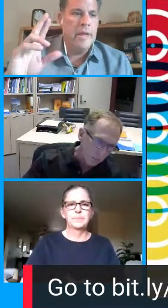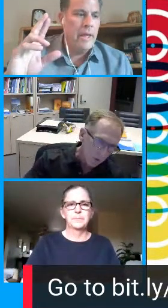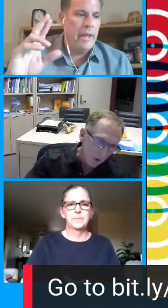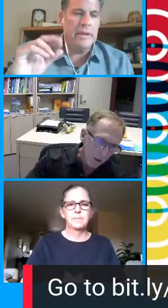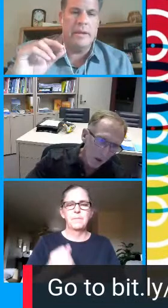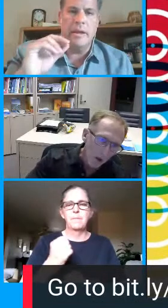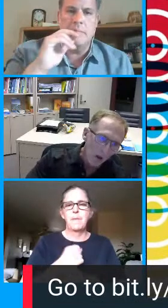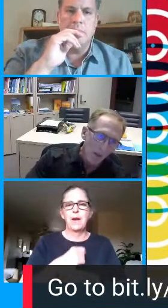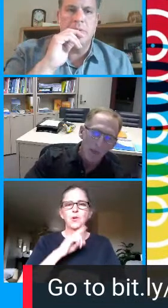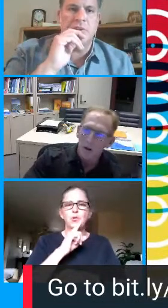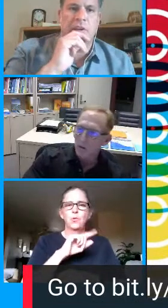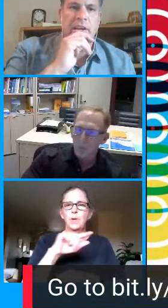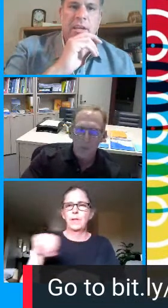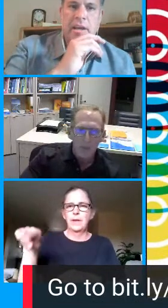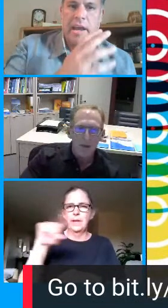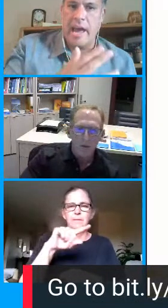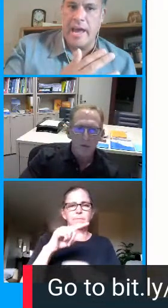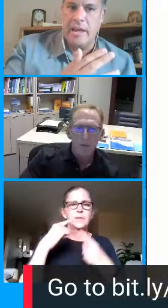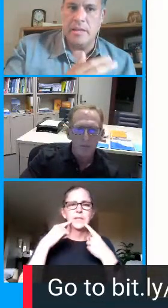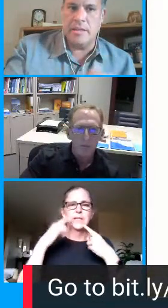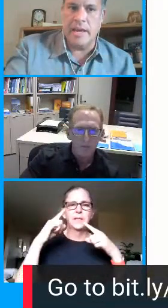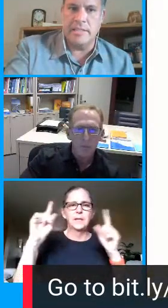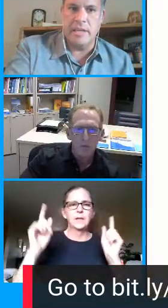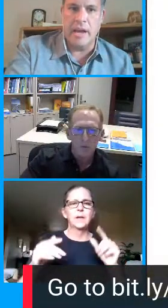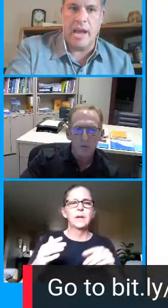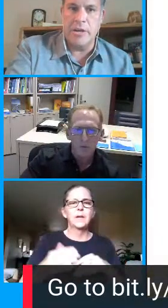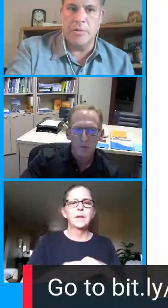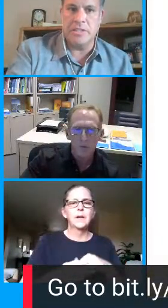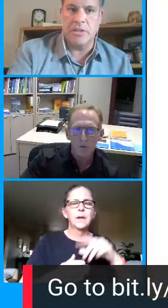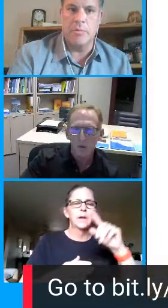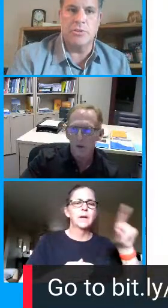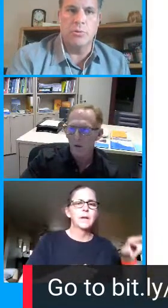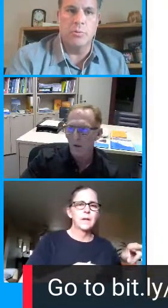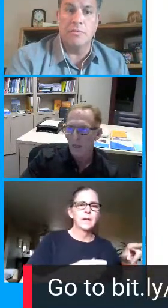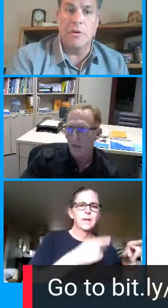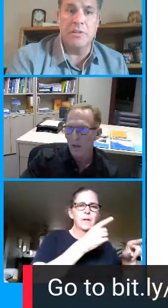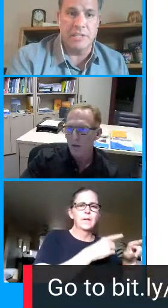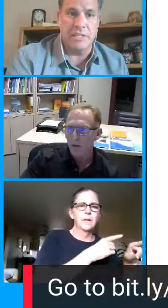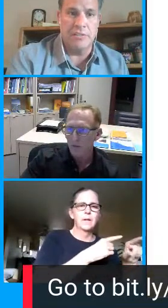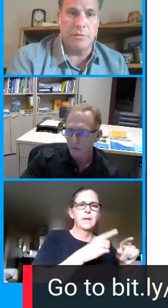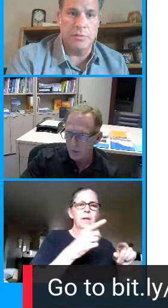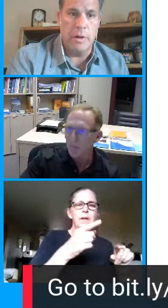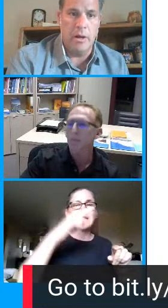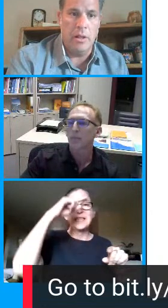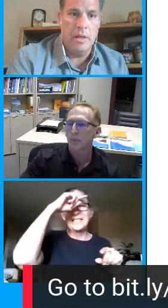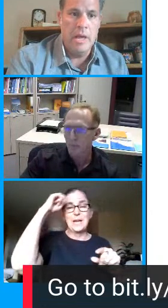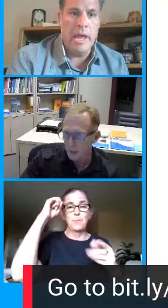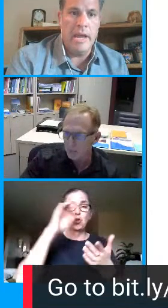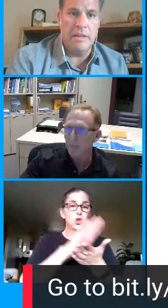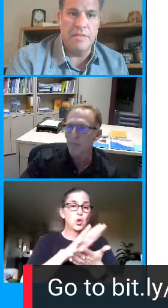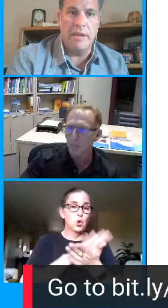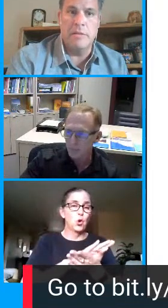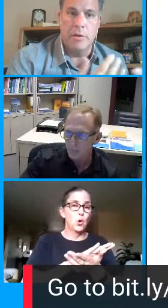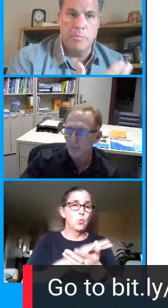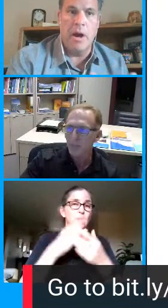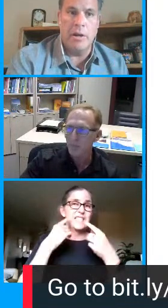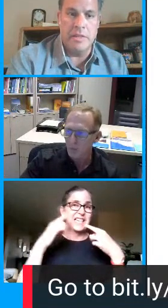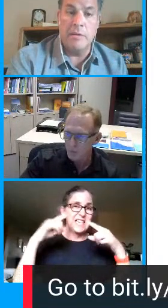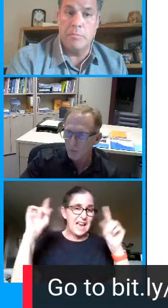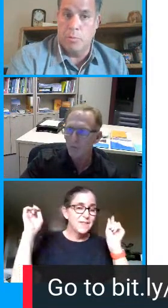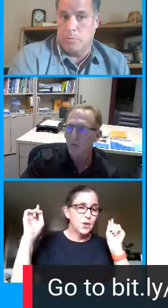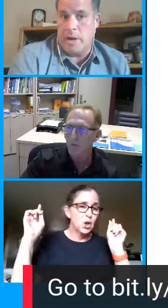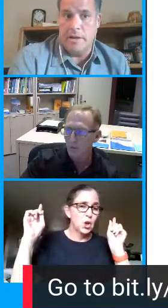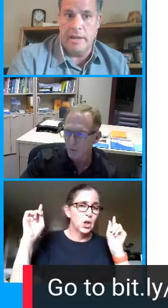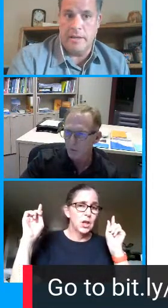and mr kent can i add that i know that summer school was very successful as well yeah and that they they're